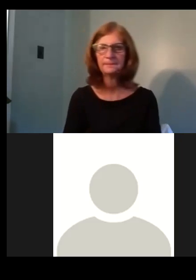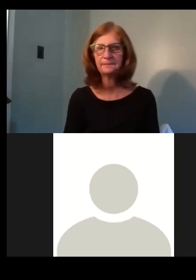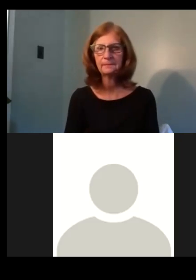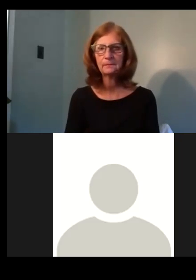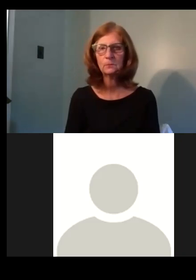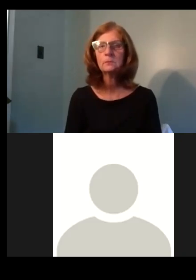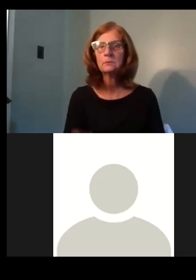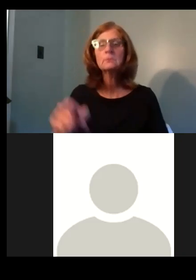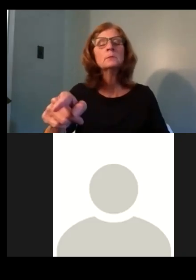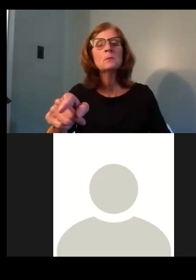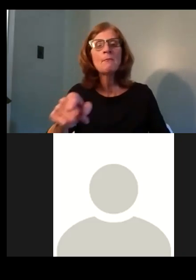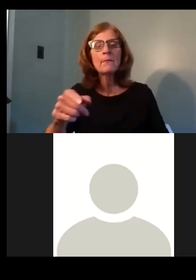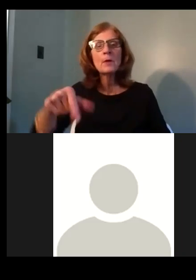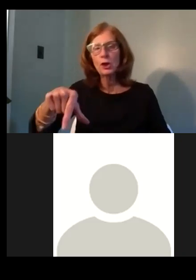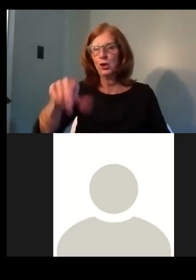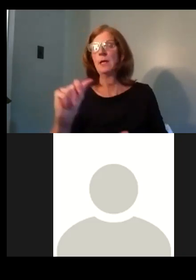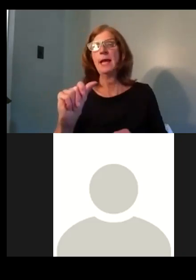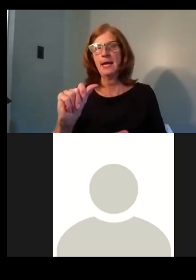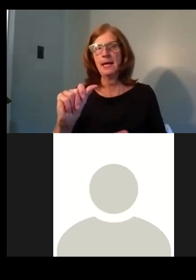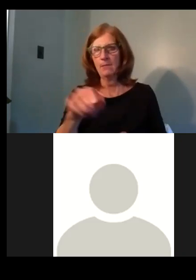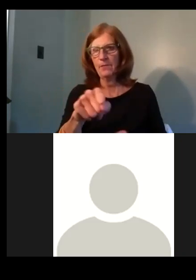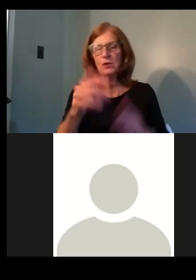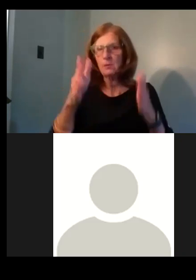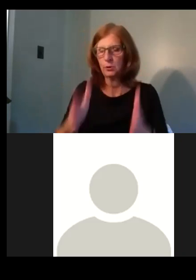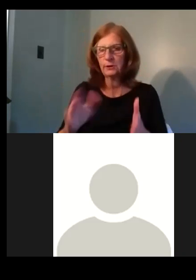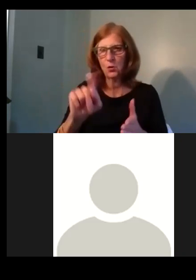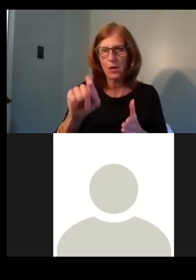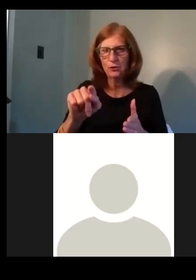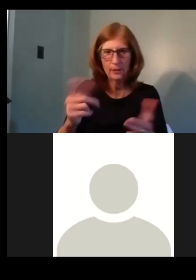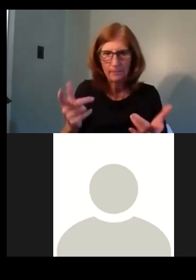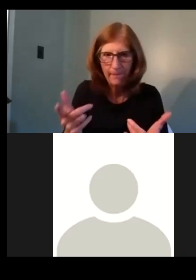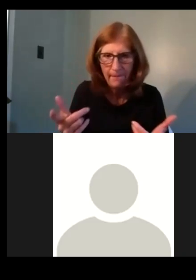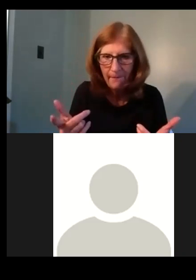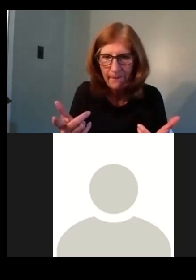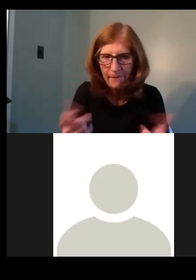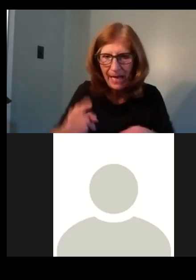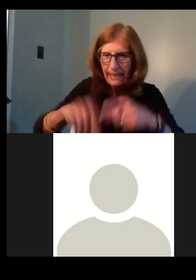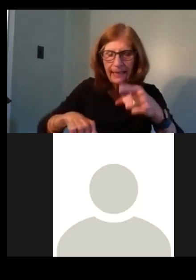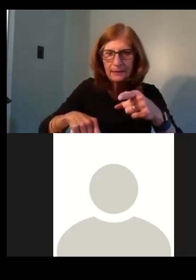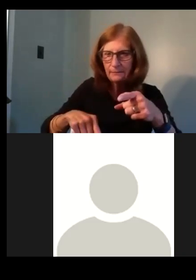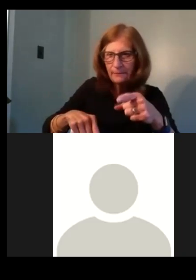There was a question in the Q and A about this, but I can't, I'm able to pull it up, so I hoping maybe somebody could